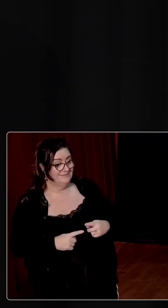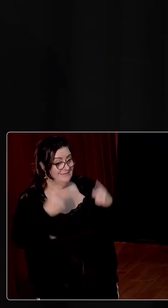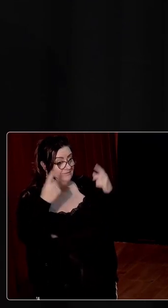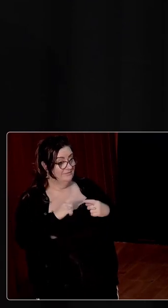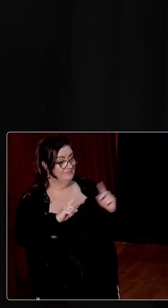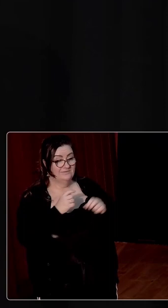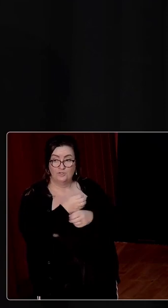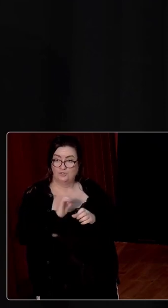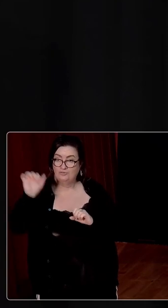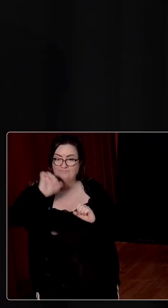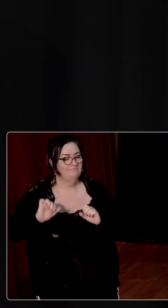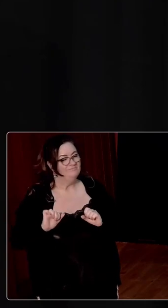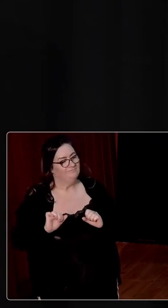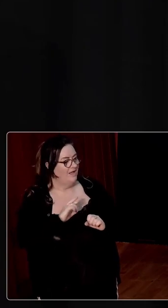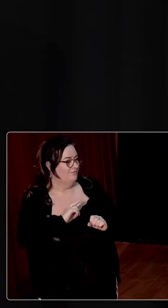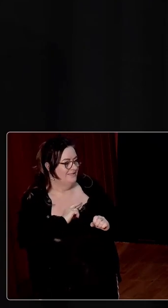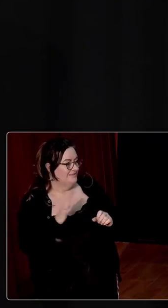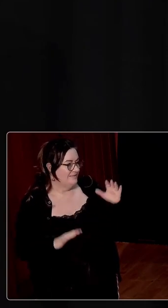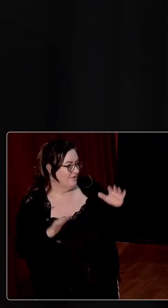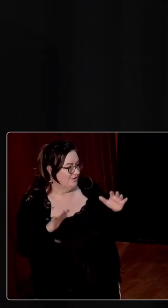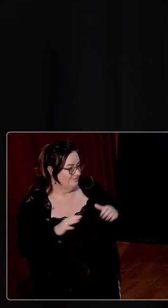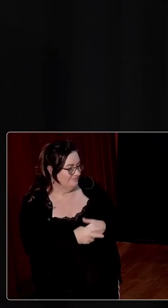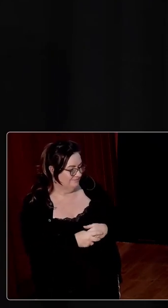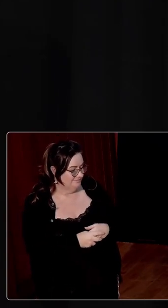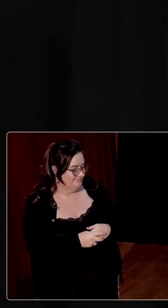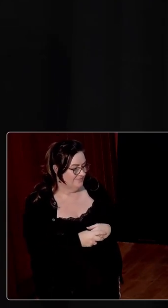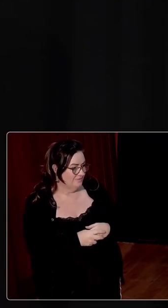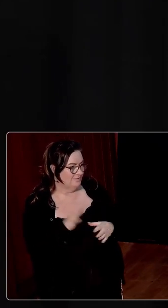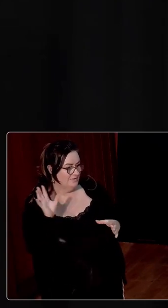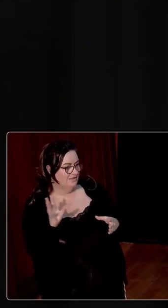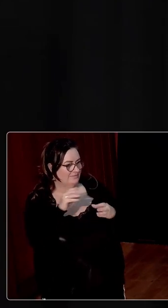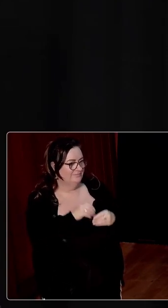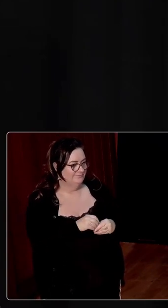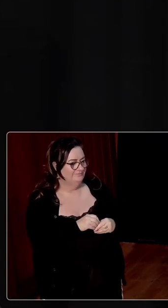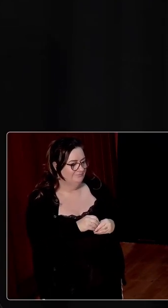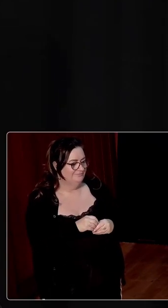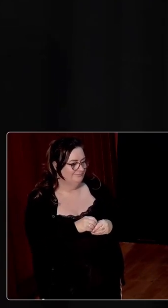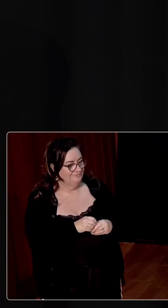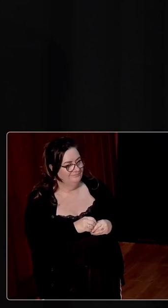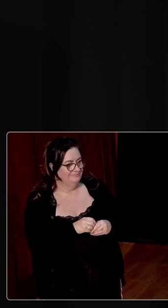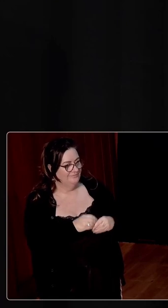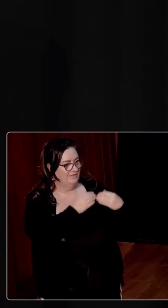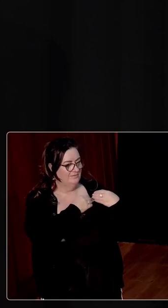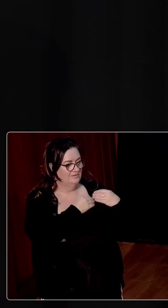other countries where responsibility for education and health and welfare was lumped on churches and